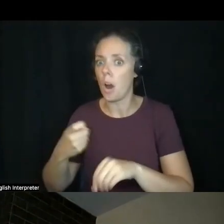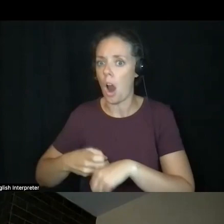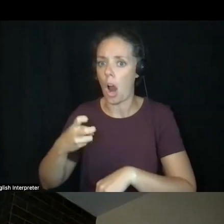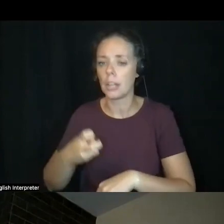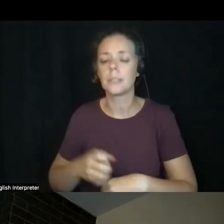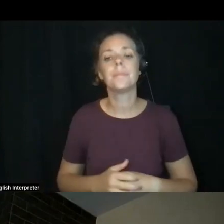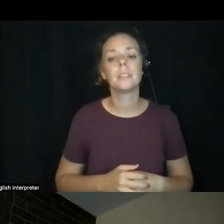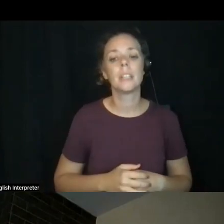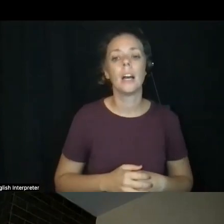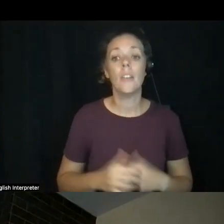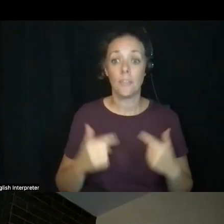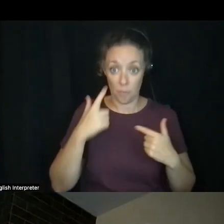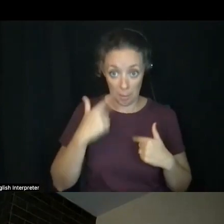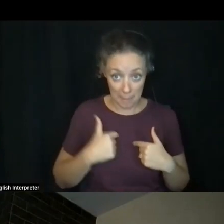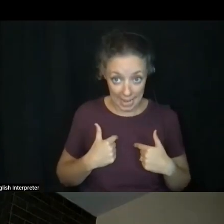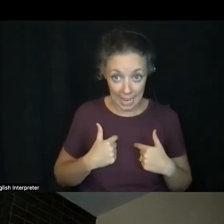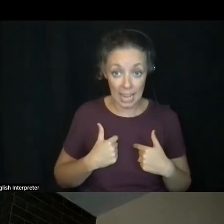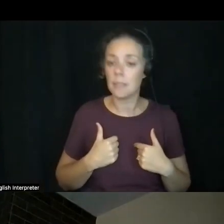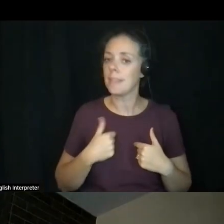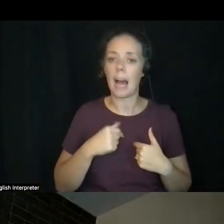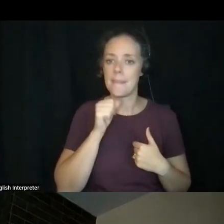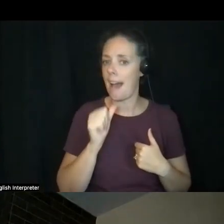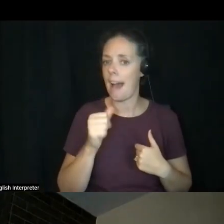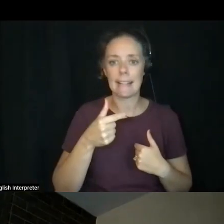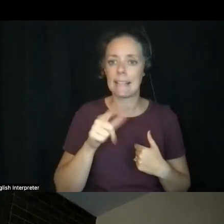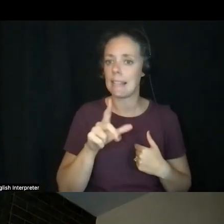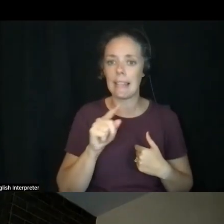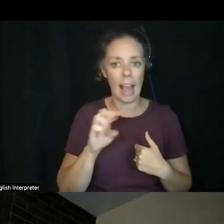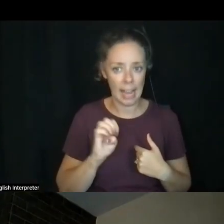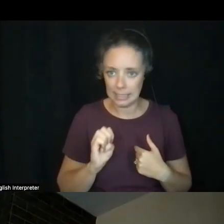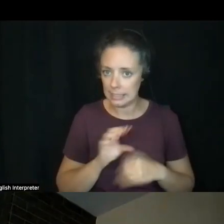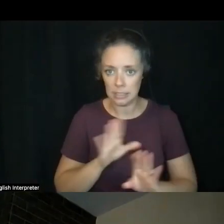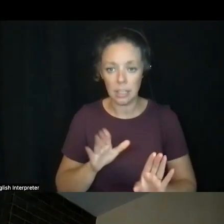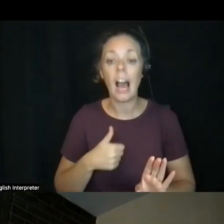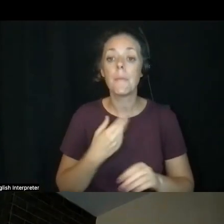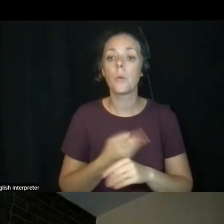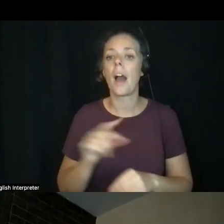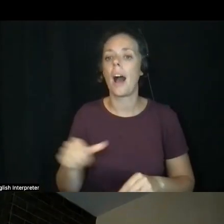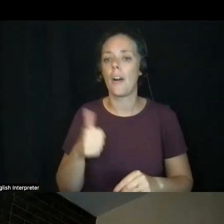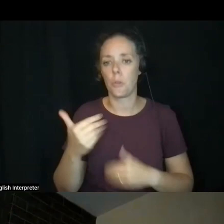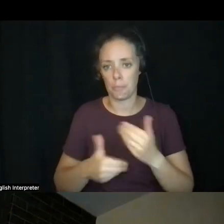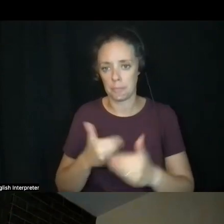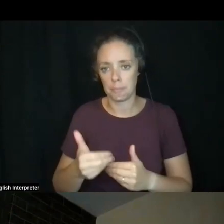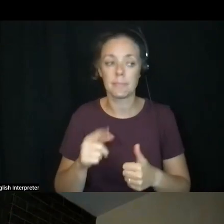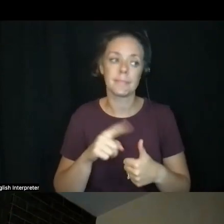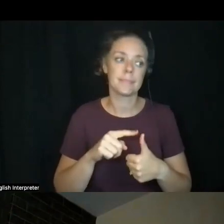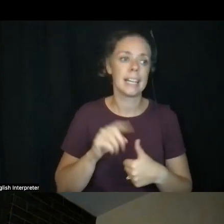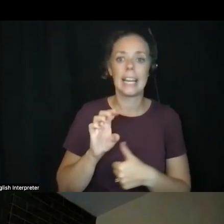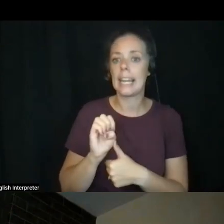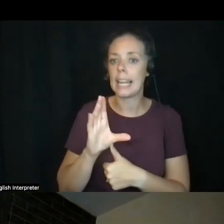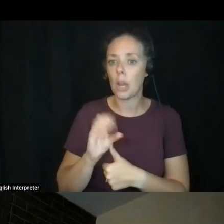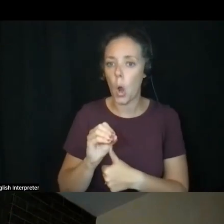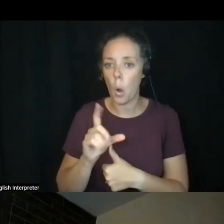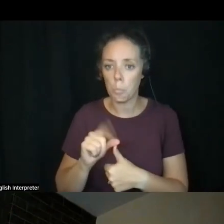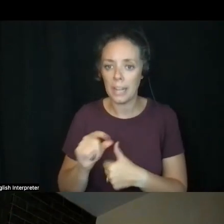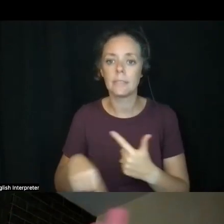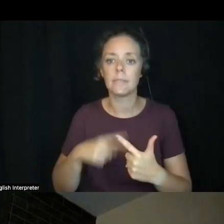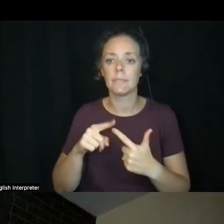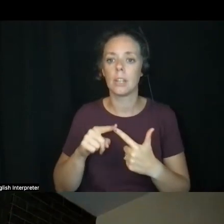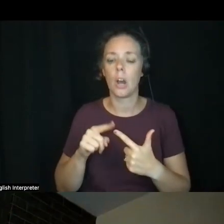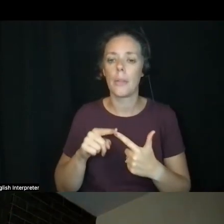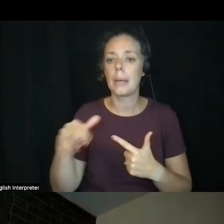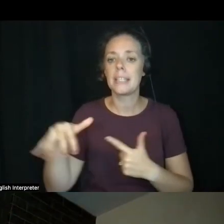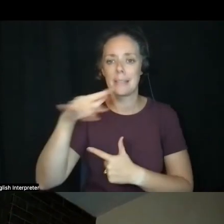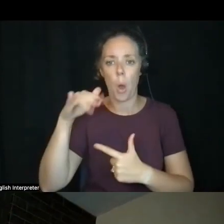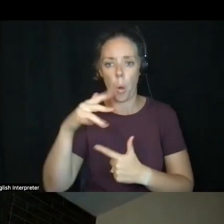pottery for the surface design, I'm using these other processes, either the eco printing or the smoke firing process to